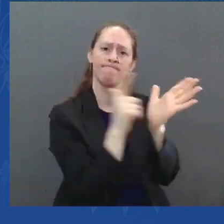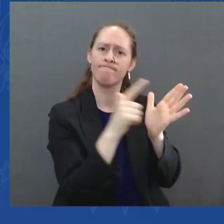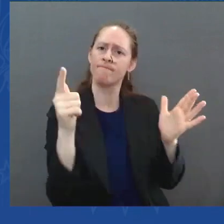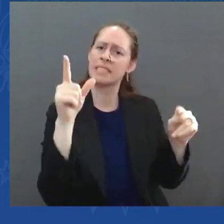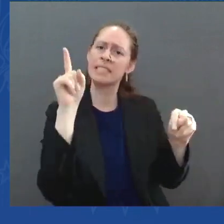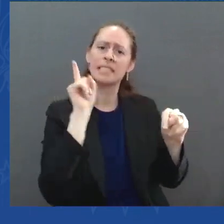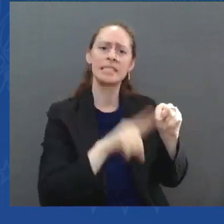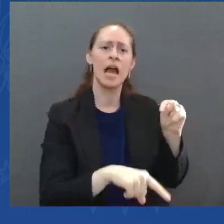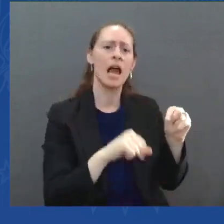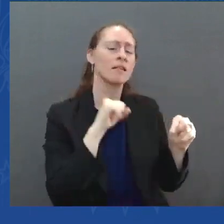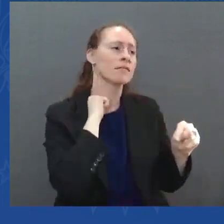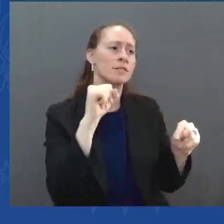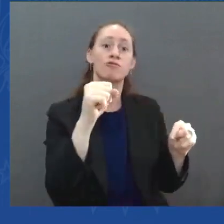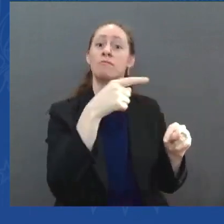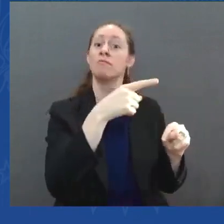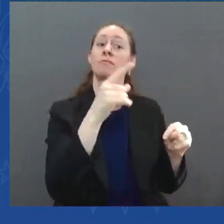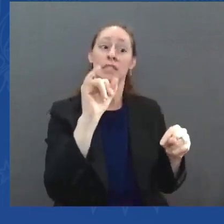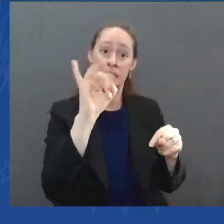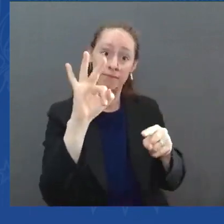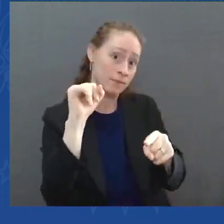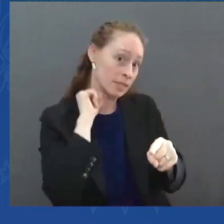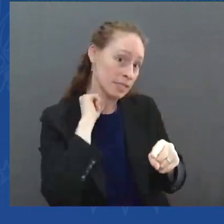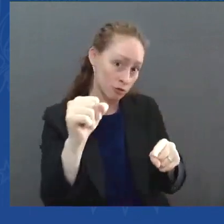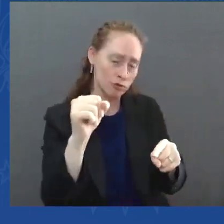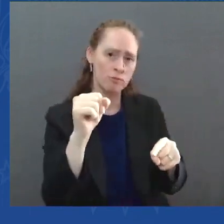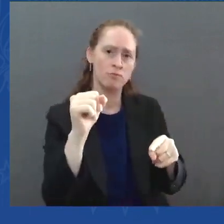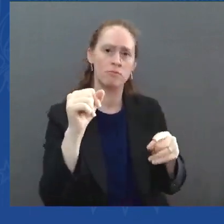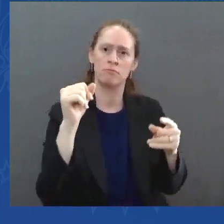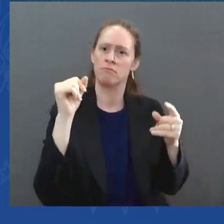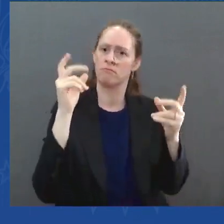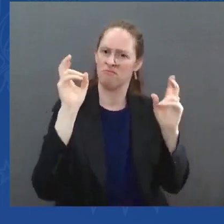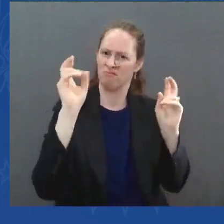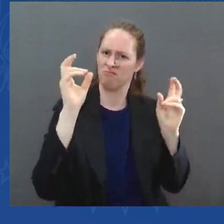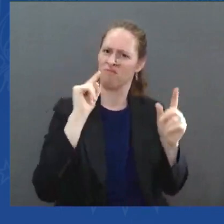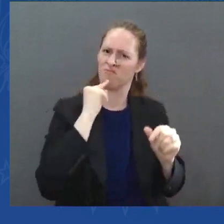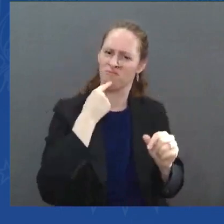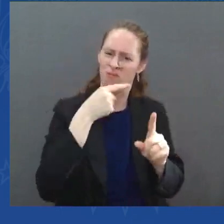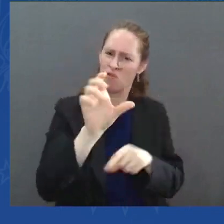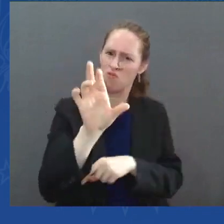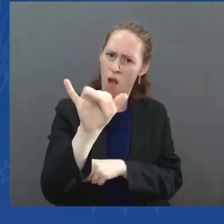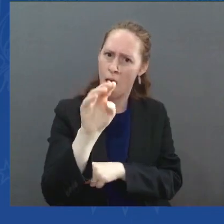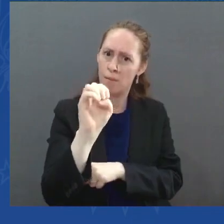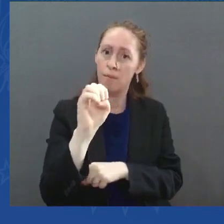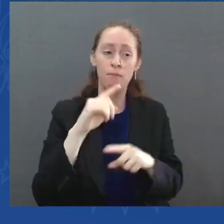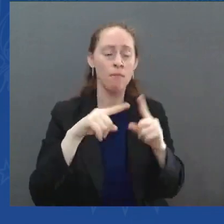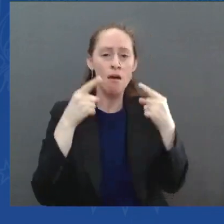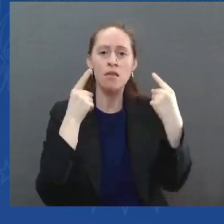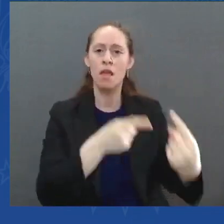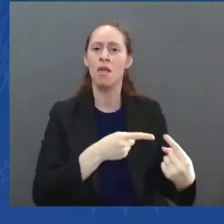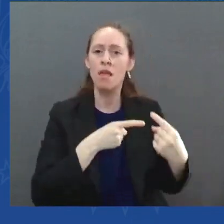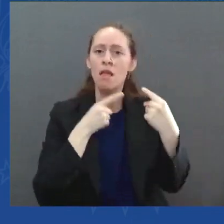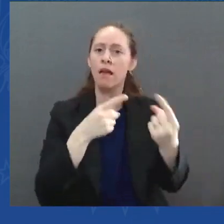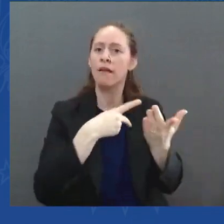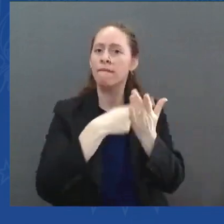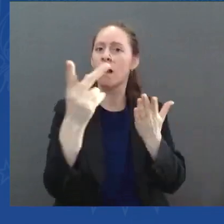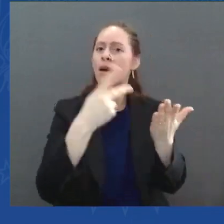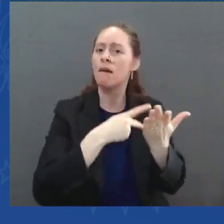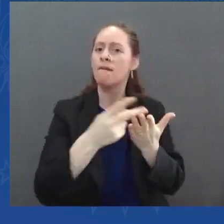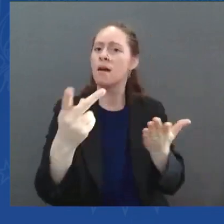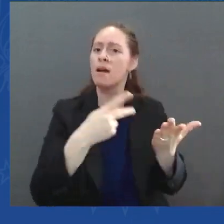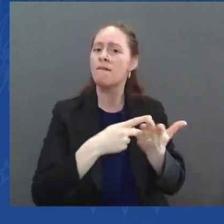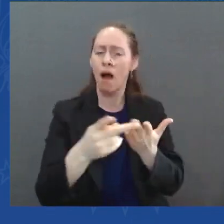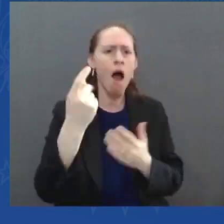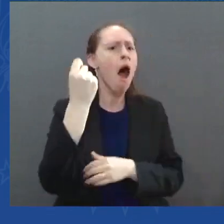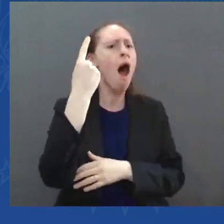Over the years, several federal hate crime laws were enacted, including one I signed last year to combat COVID